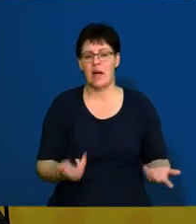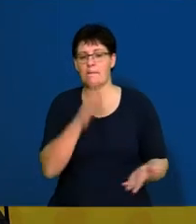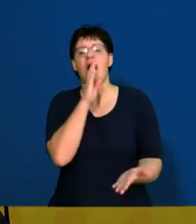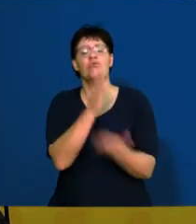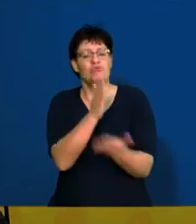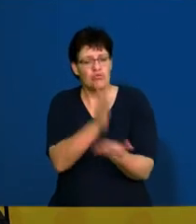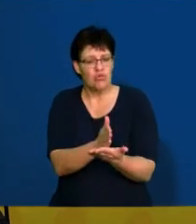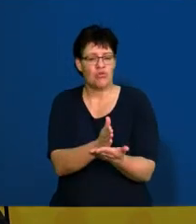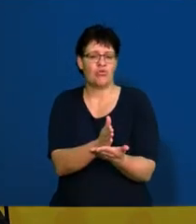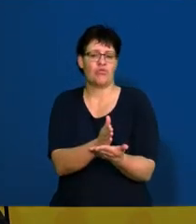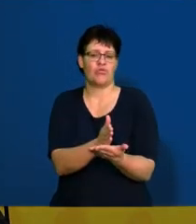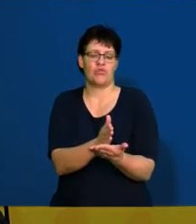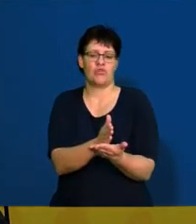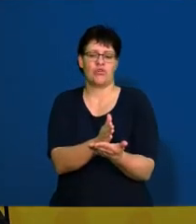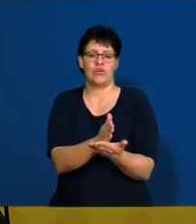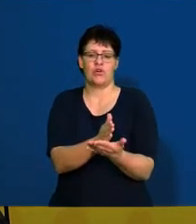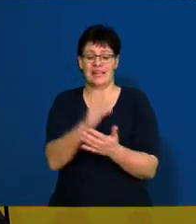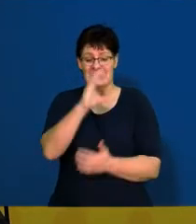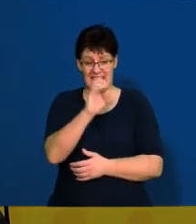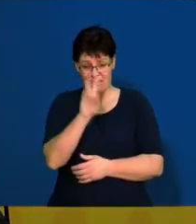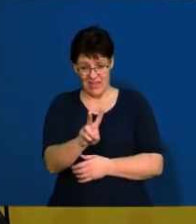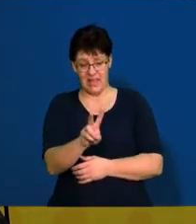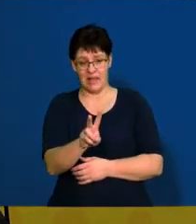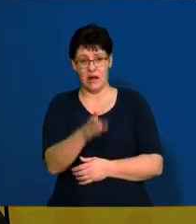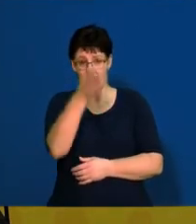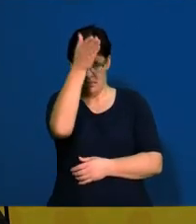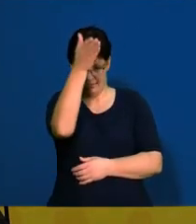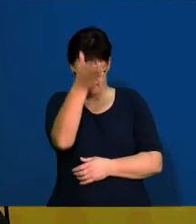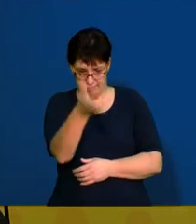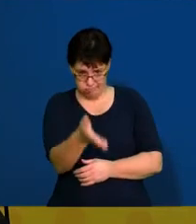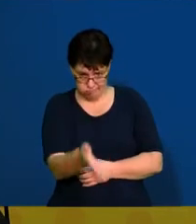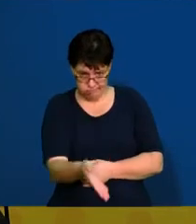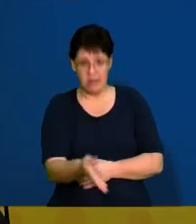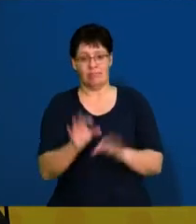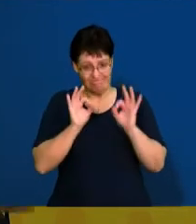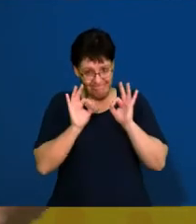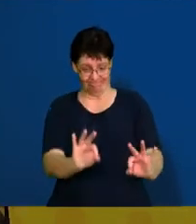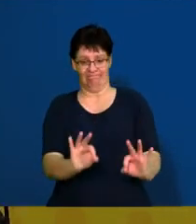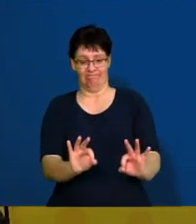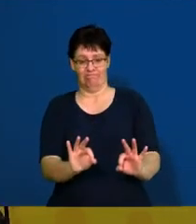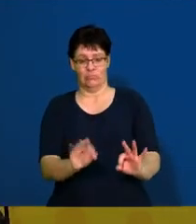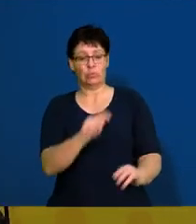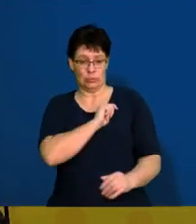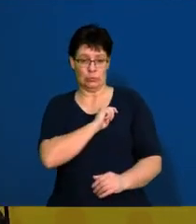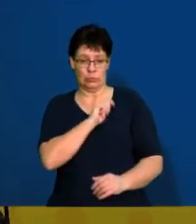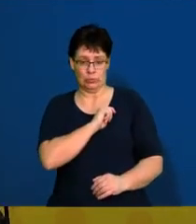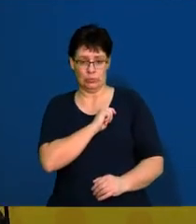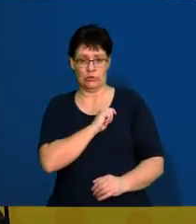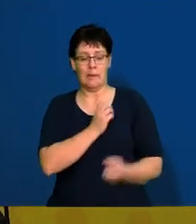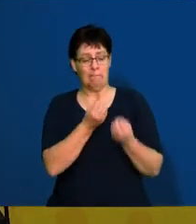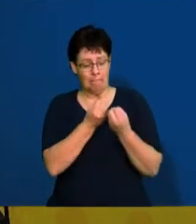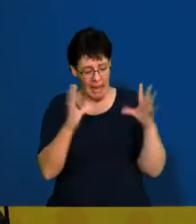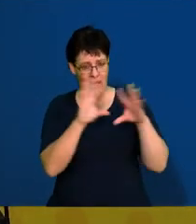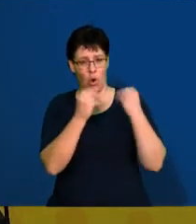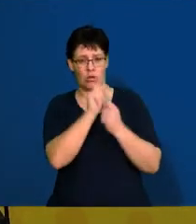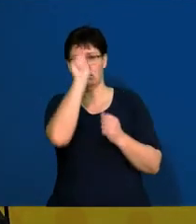make sure that everything on the CV that you put on your CV is correct. There is